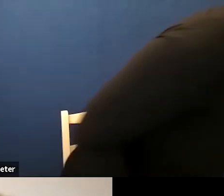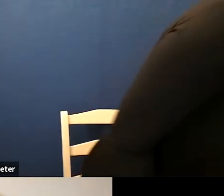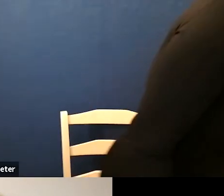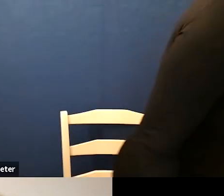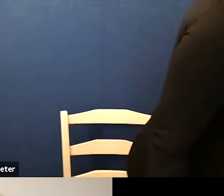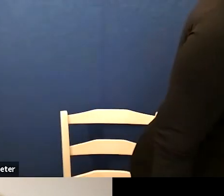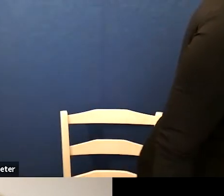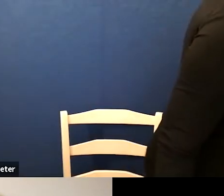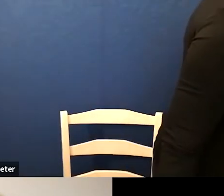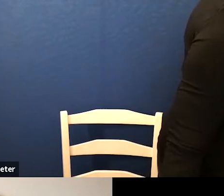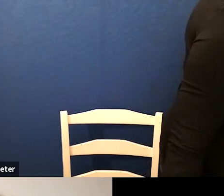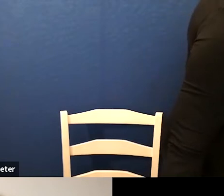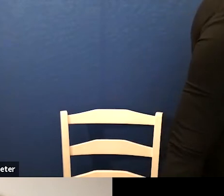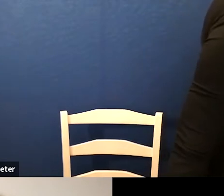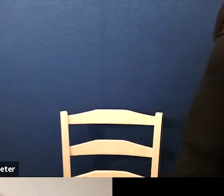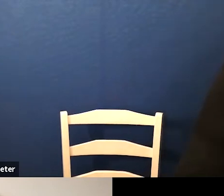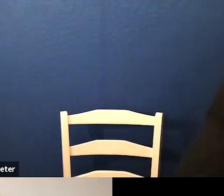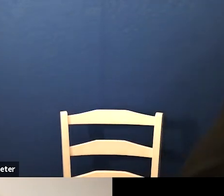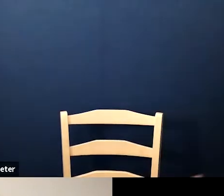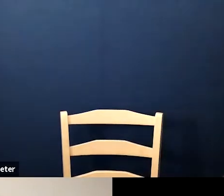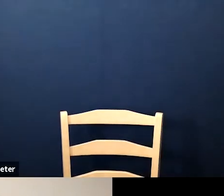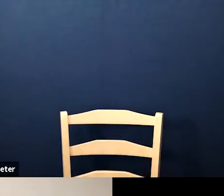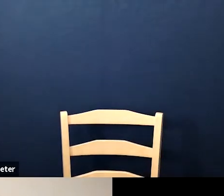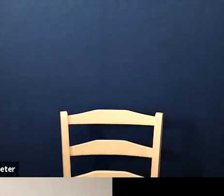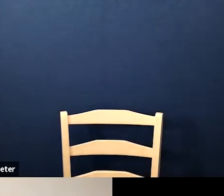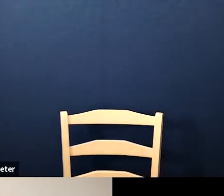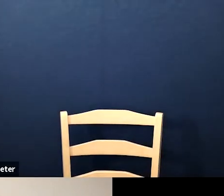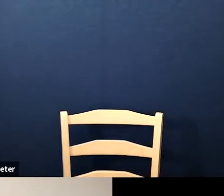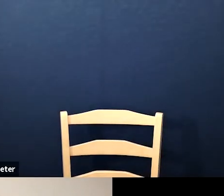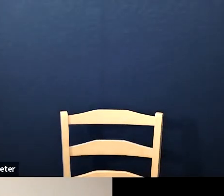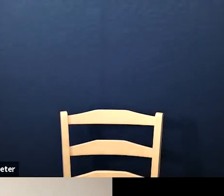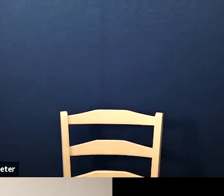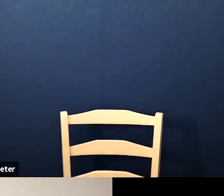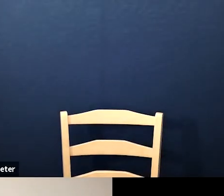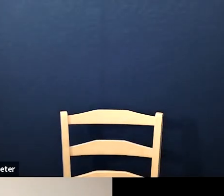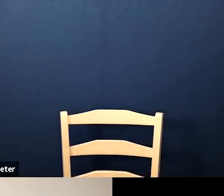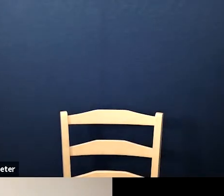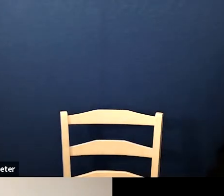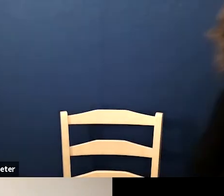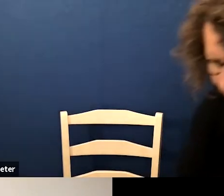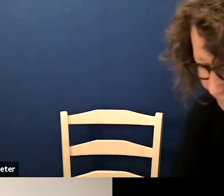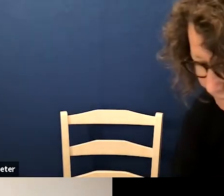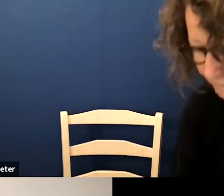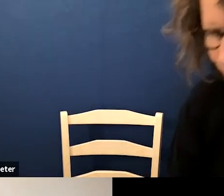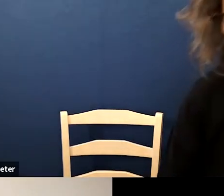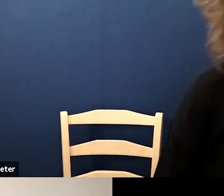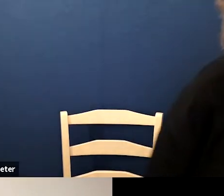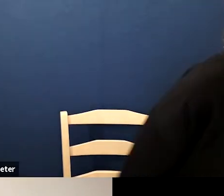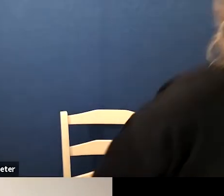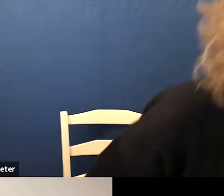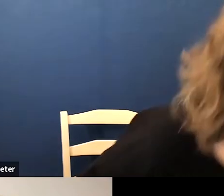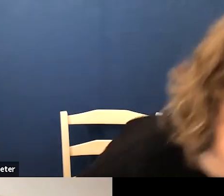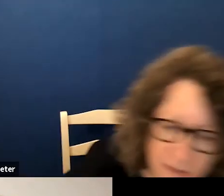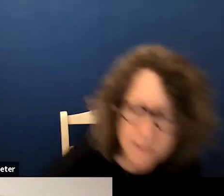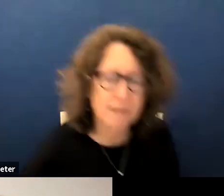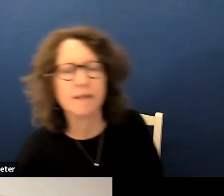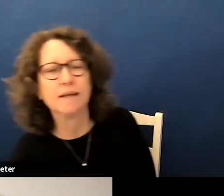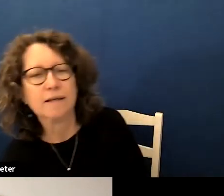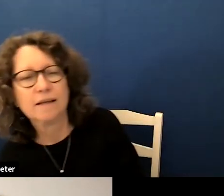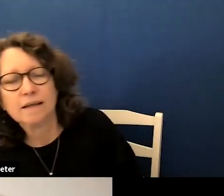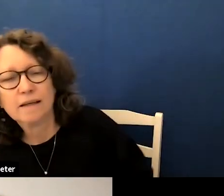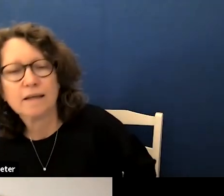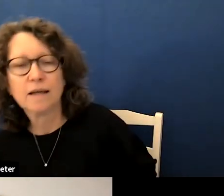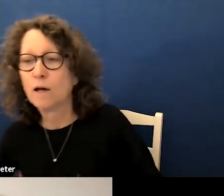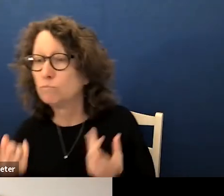so what are we doing now that we know this data here's what now what our current progress and next steps and actions towards